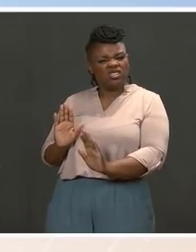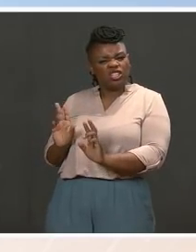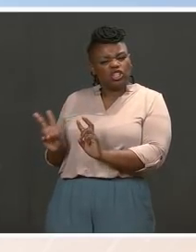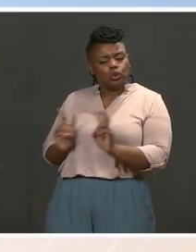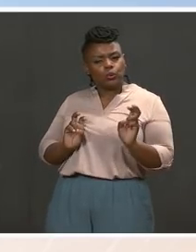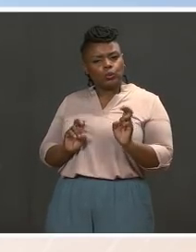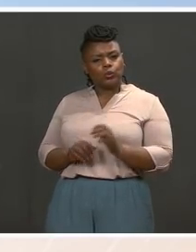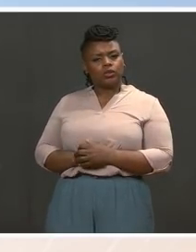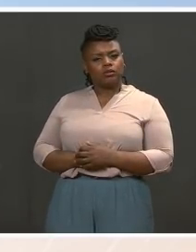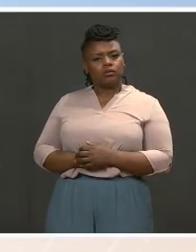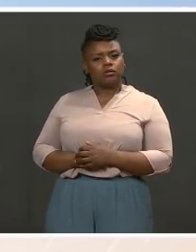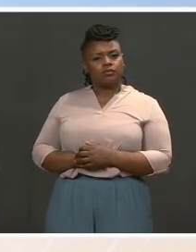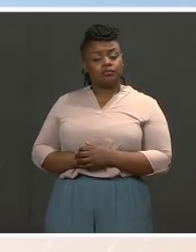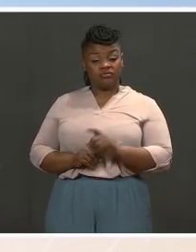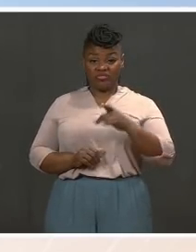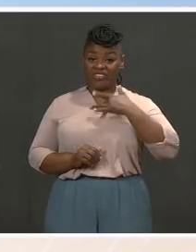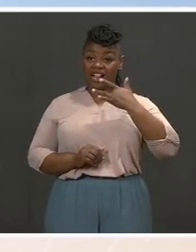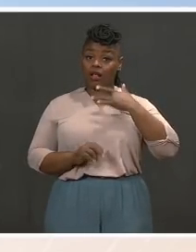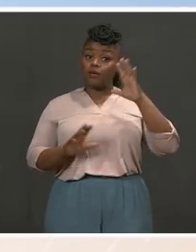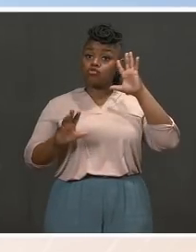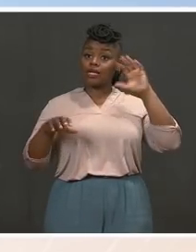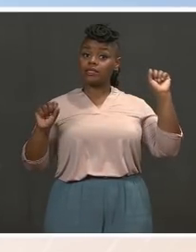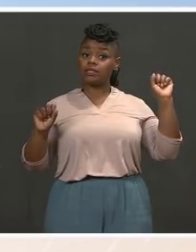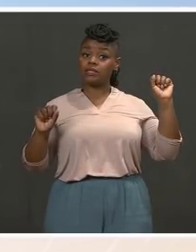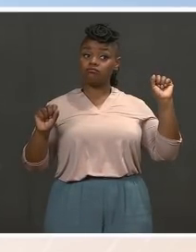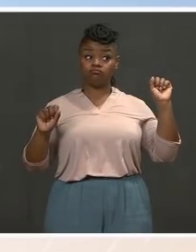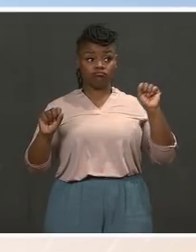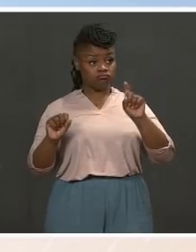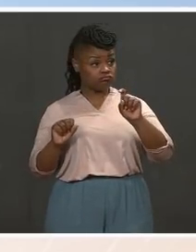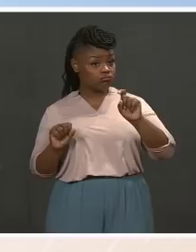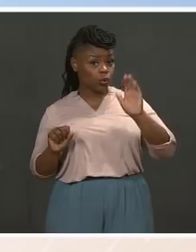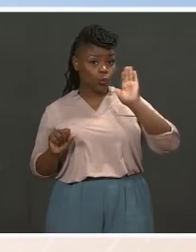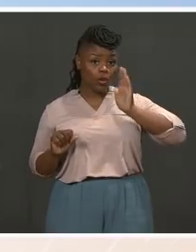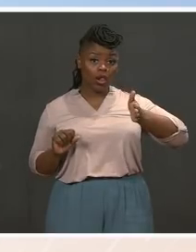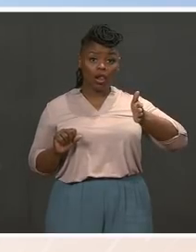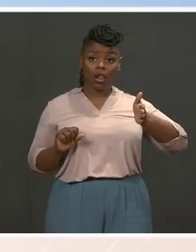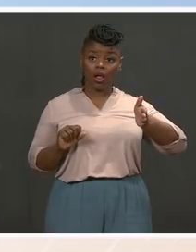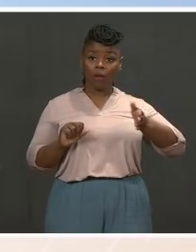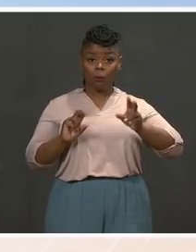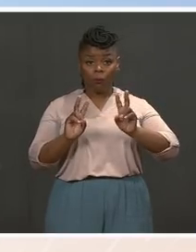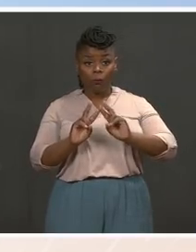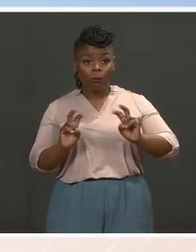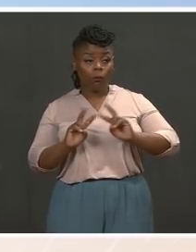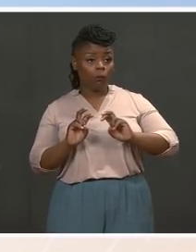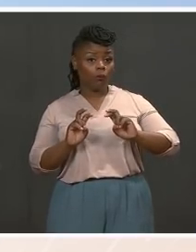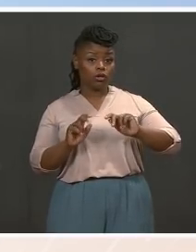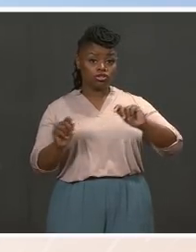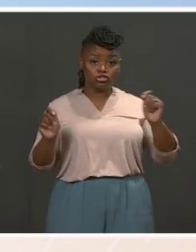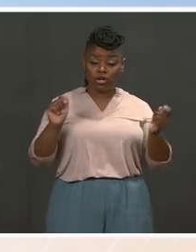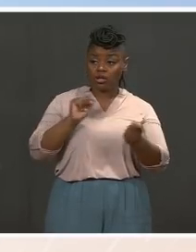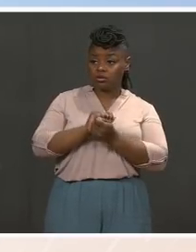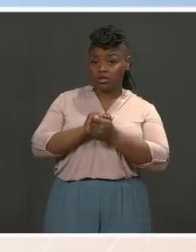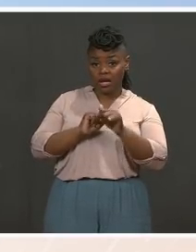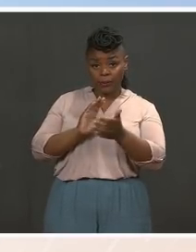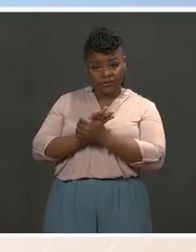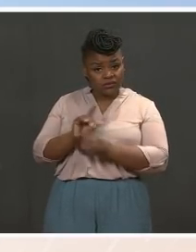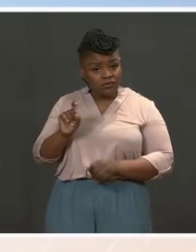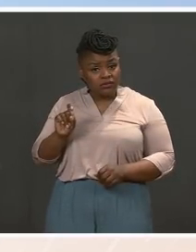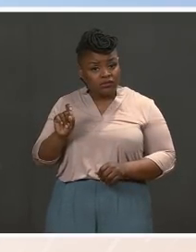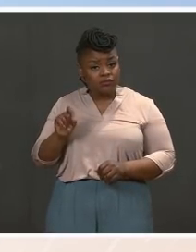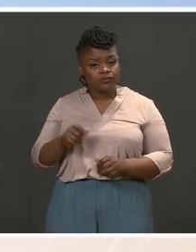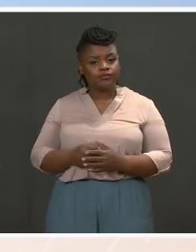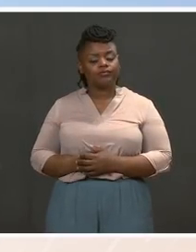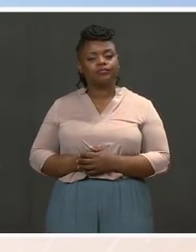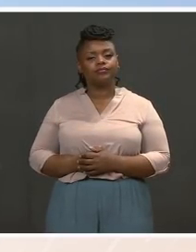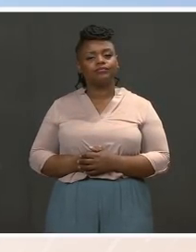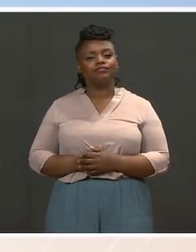needs to be called into question so many years after the revolution? MS. No one is talking about overturning or changing the